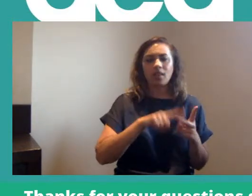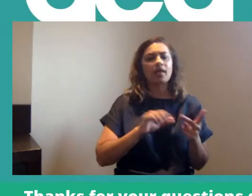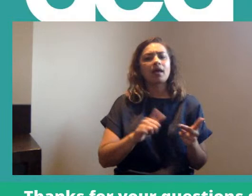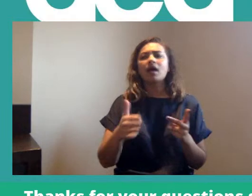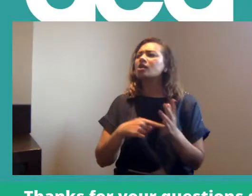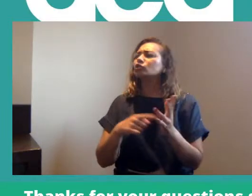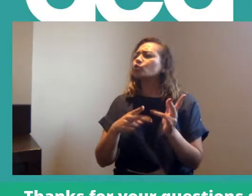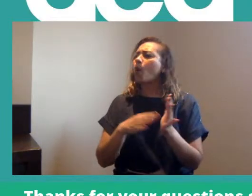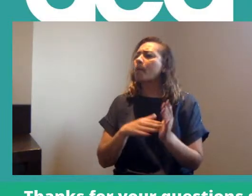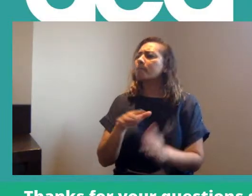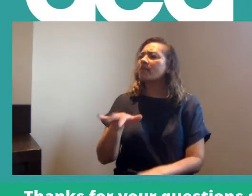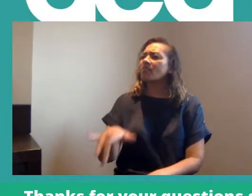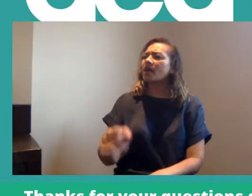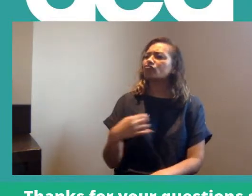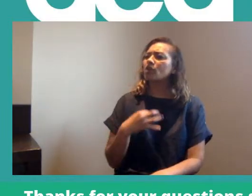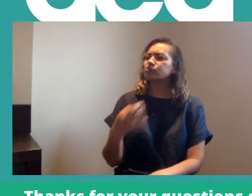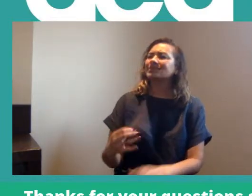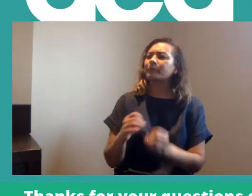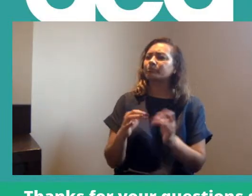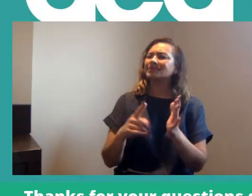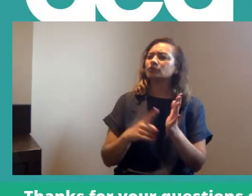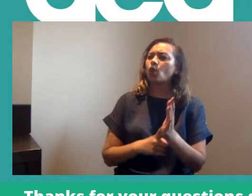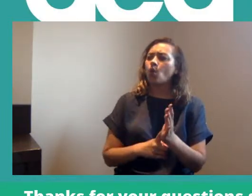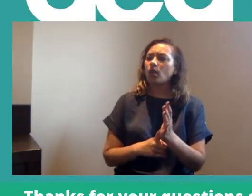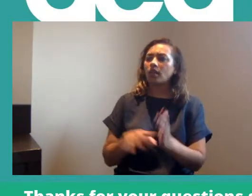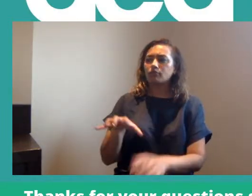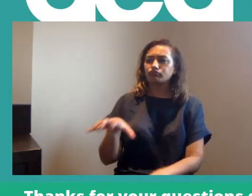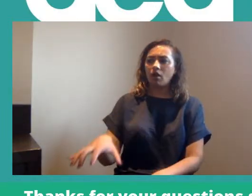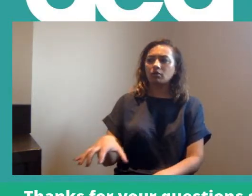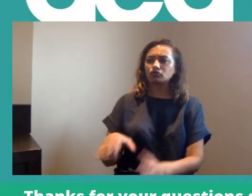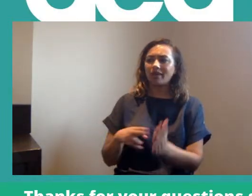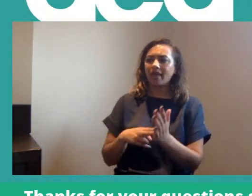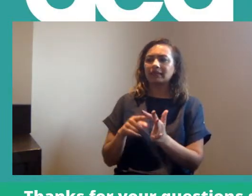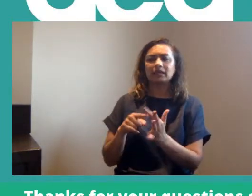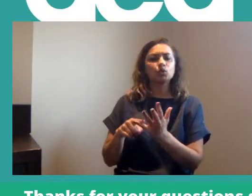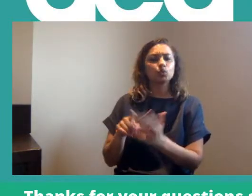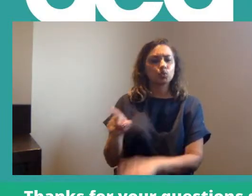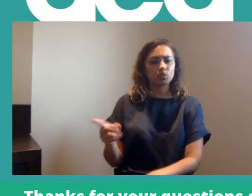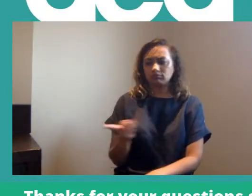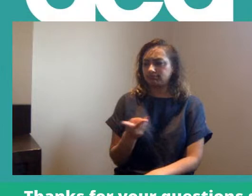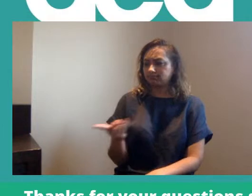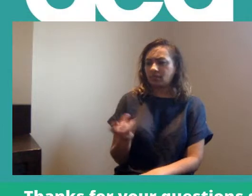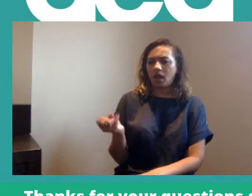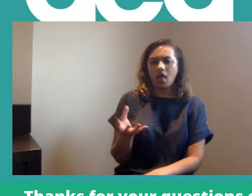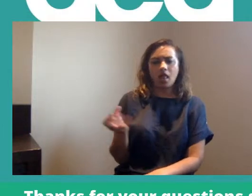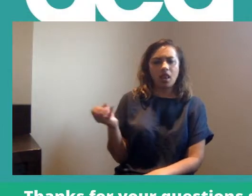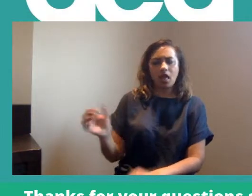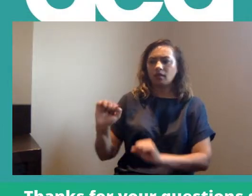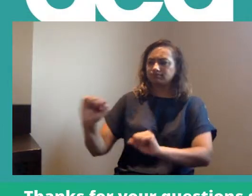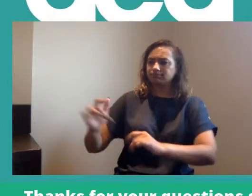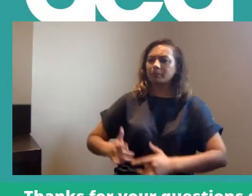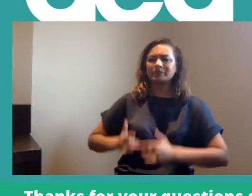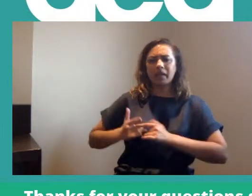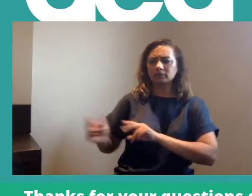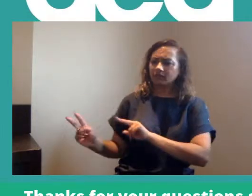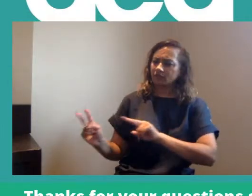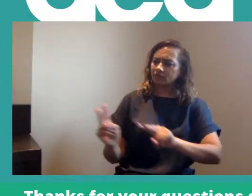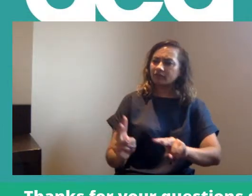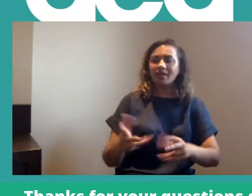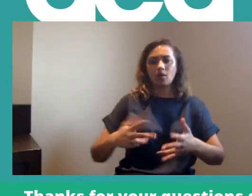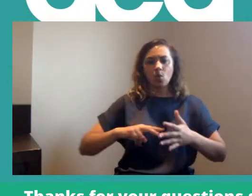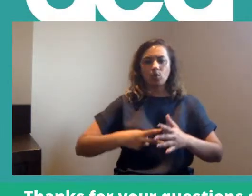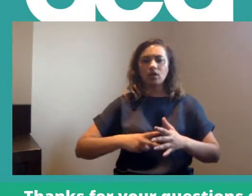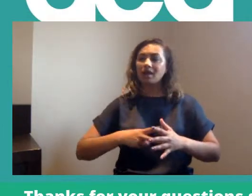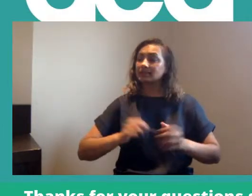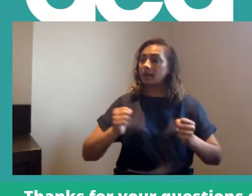who is here representing the Bristol branch of the NEU. And they're going to talk to us about their perspective of organising